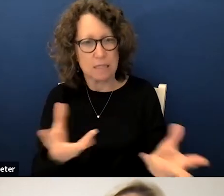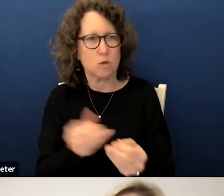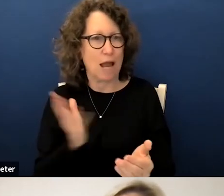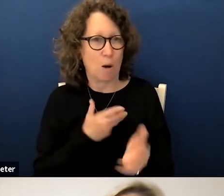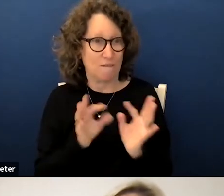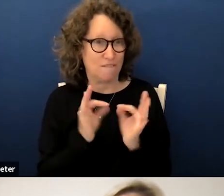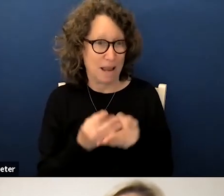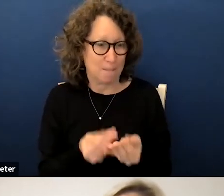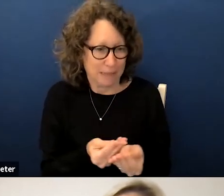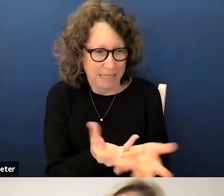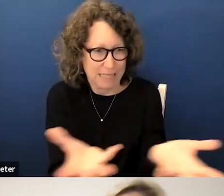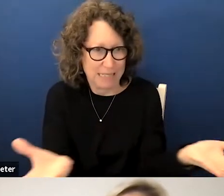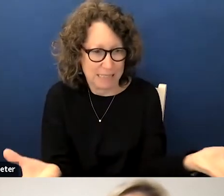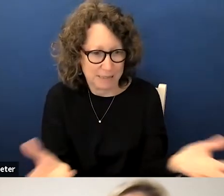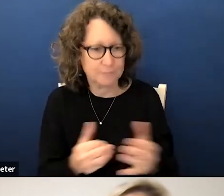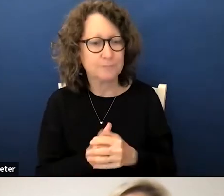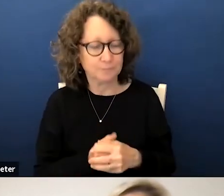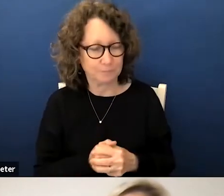families